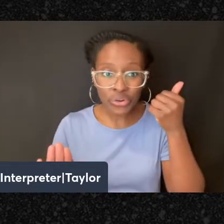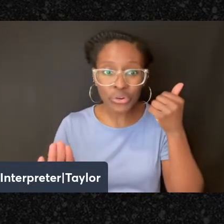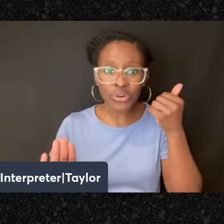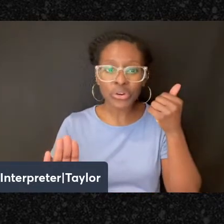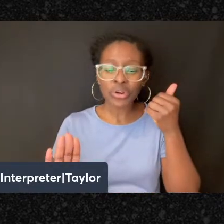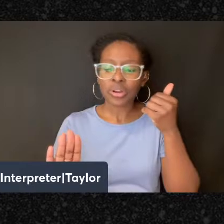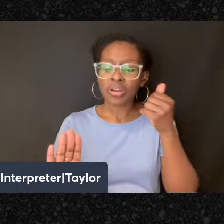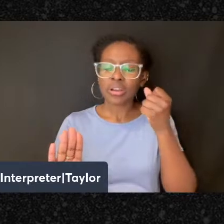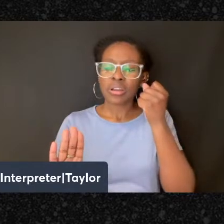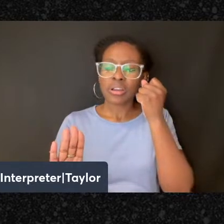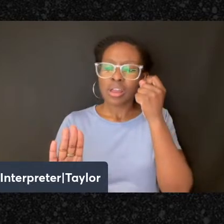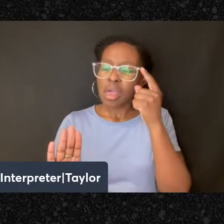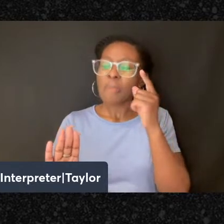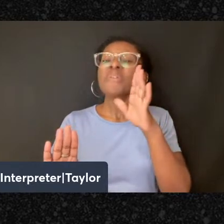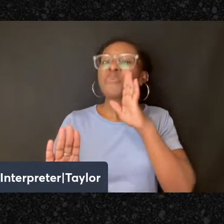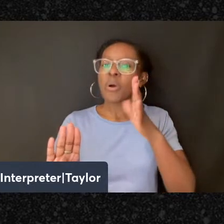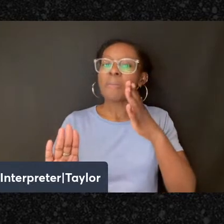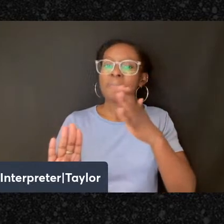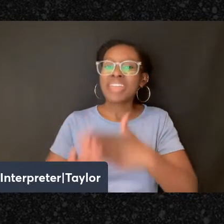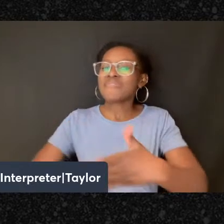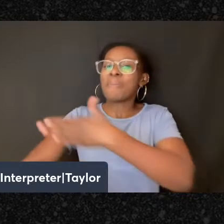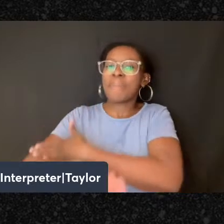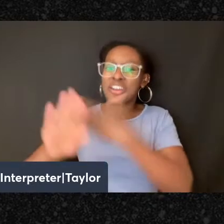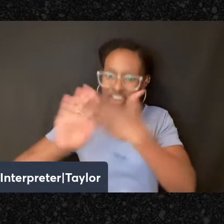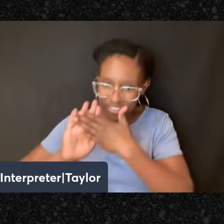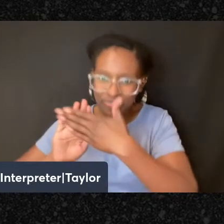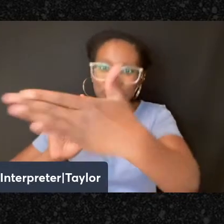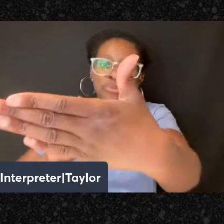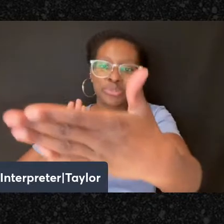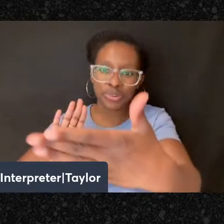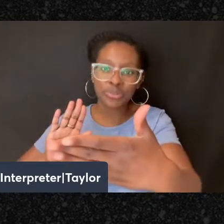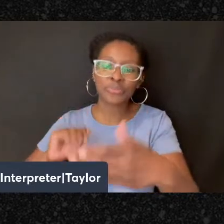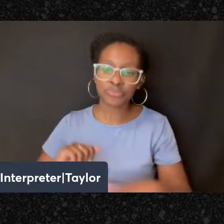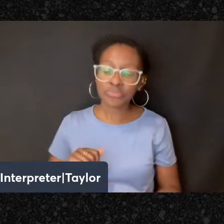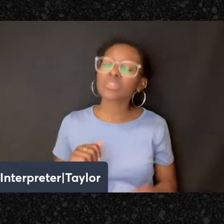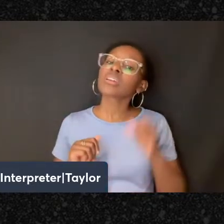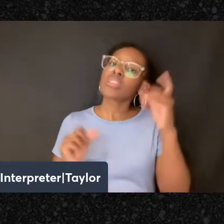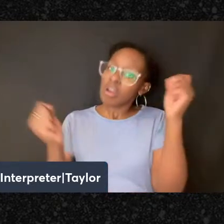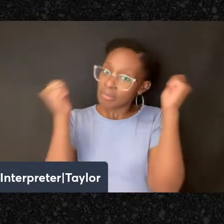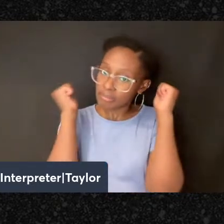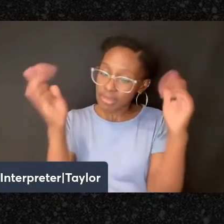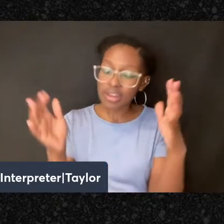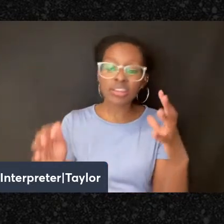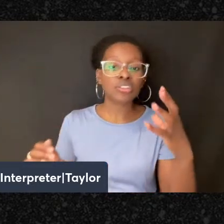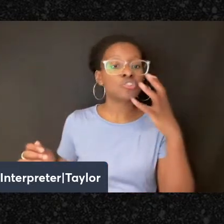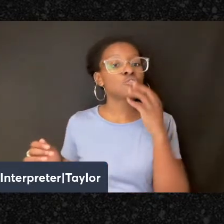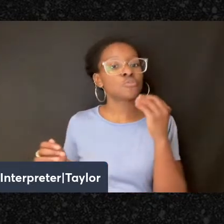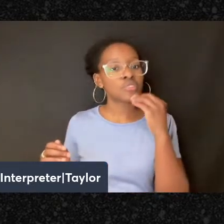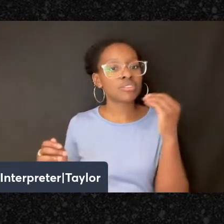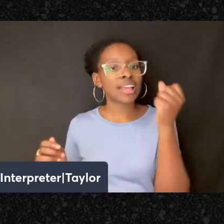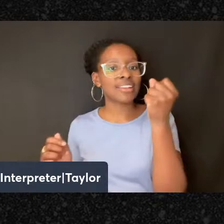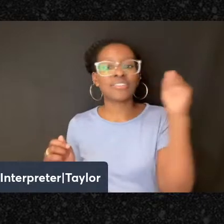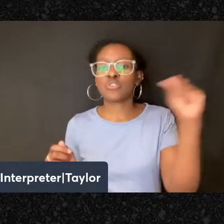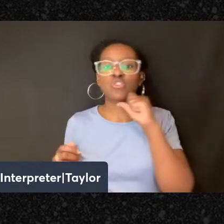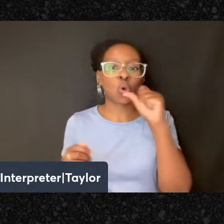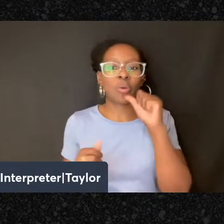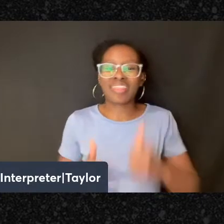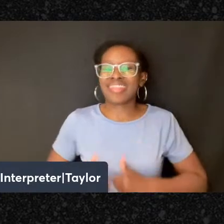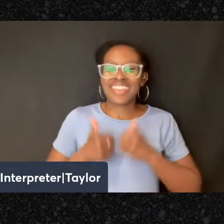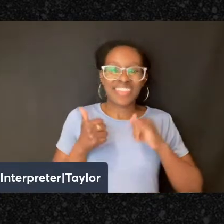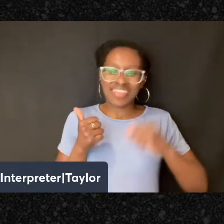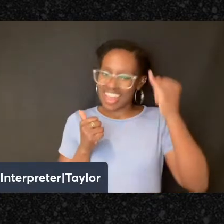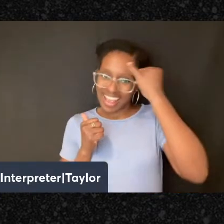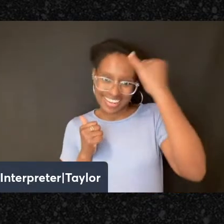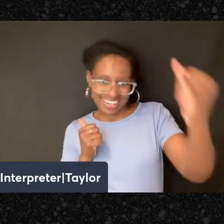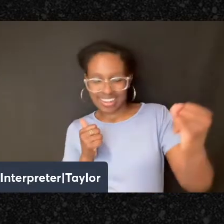as good as the way that they will be in the future. But there are many Jewish anarchists who don't live in that temporality, they live